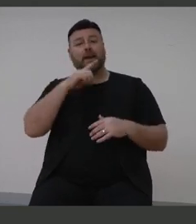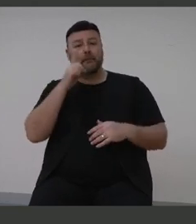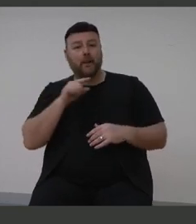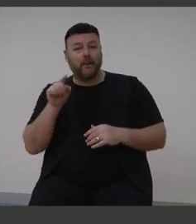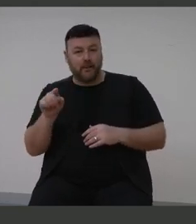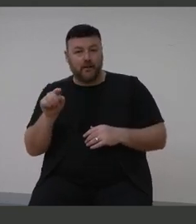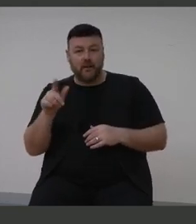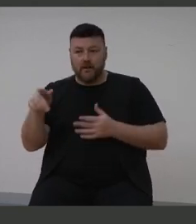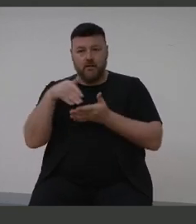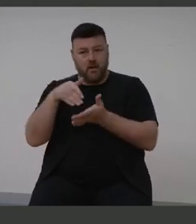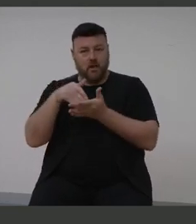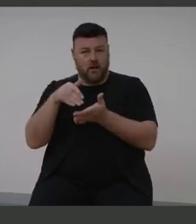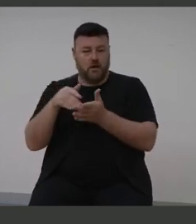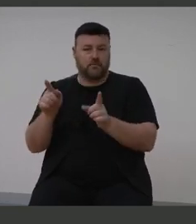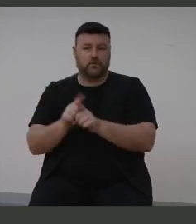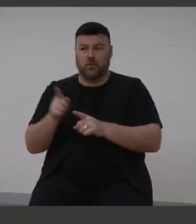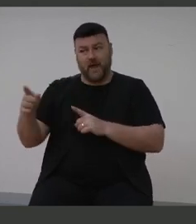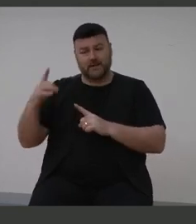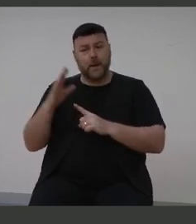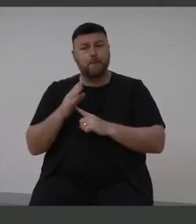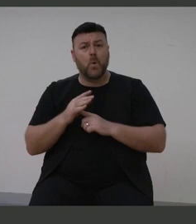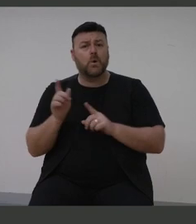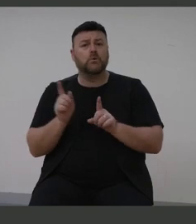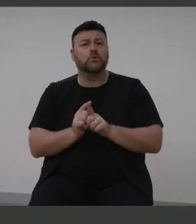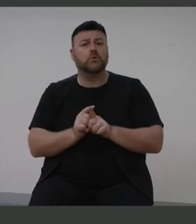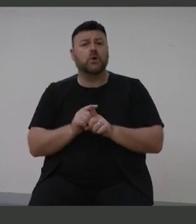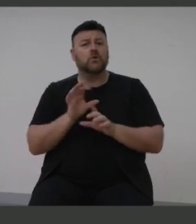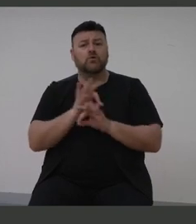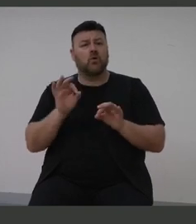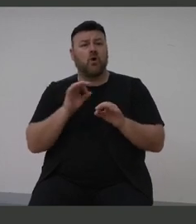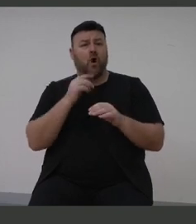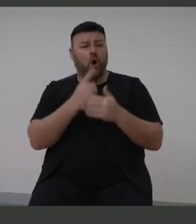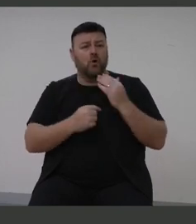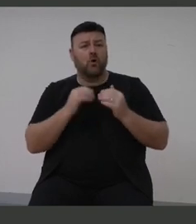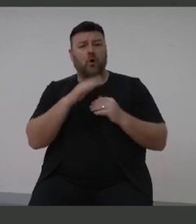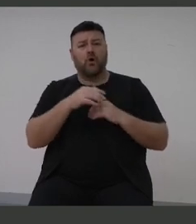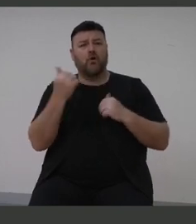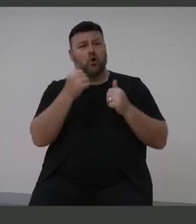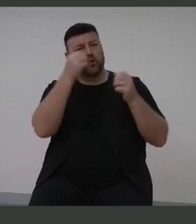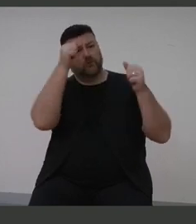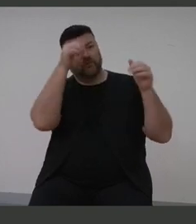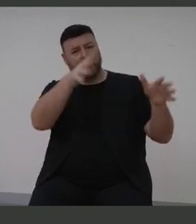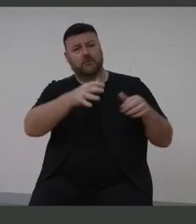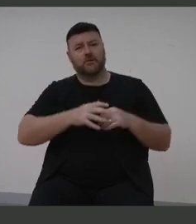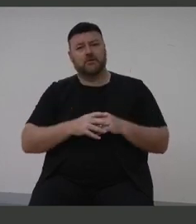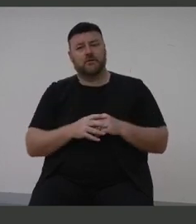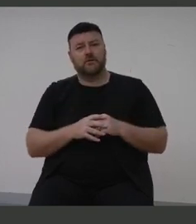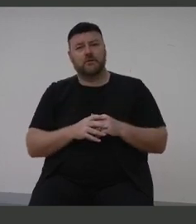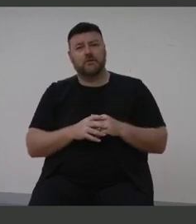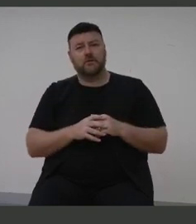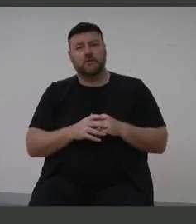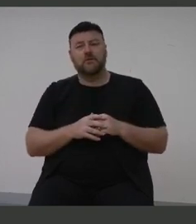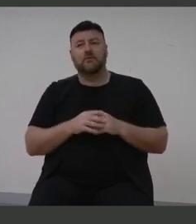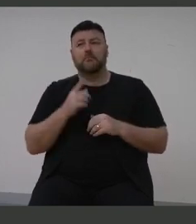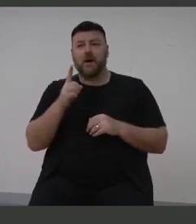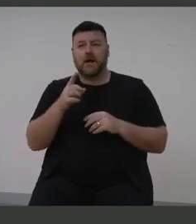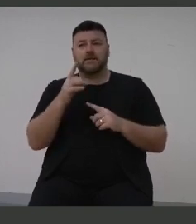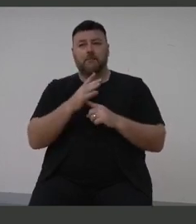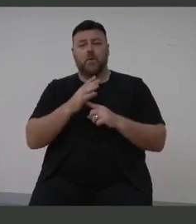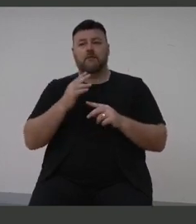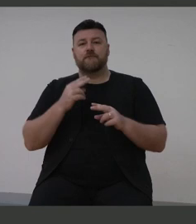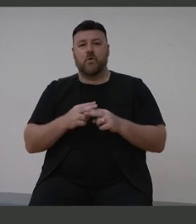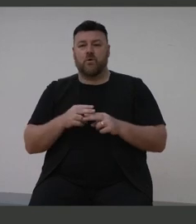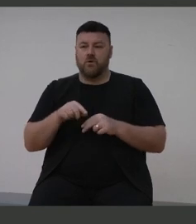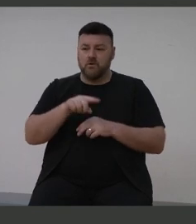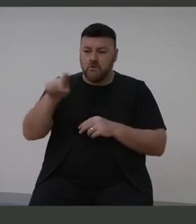which is as important, I think, because it's not always about the superstars. It's someone that have achieved something in a certain area. But, you know, there are